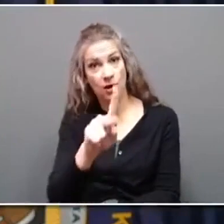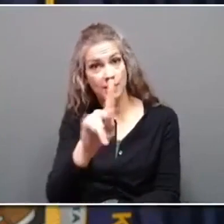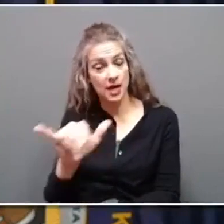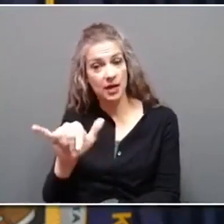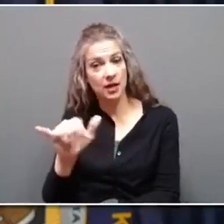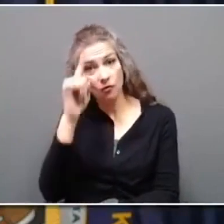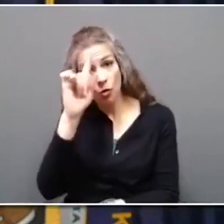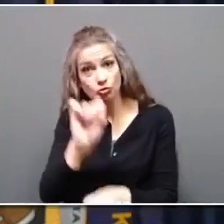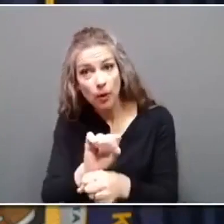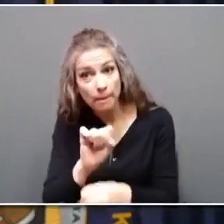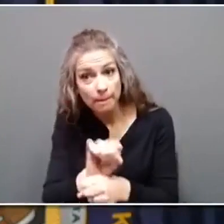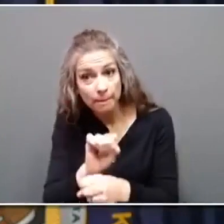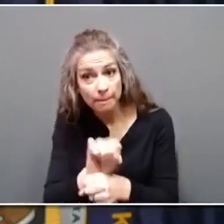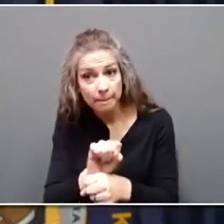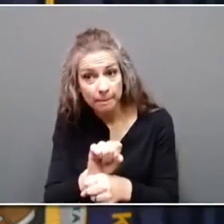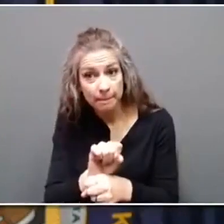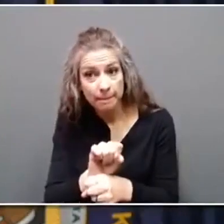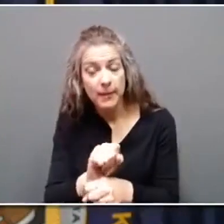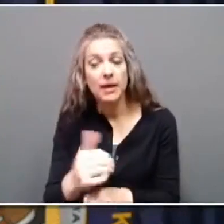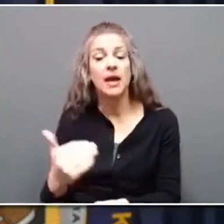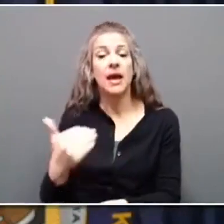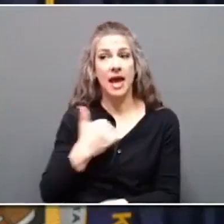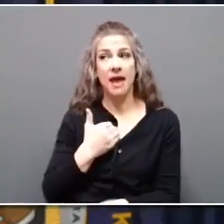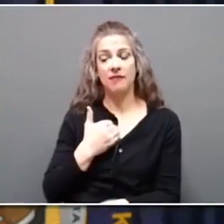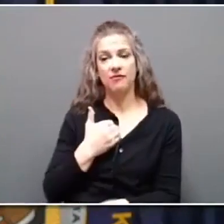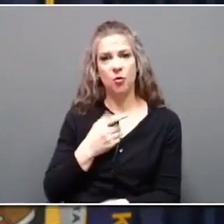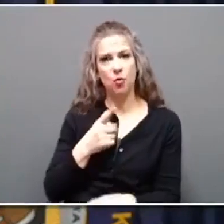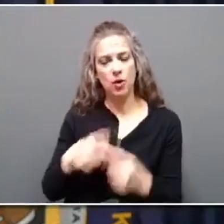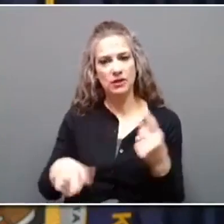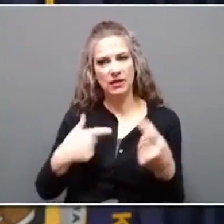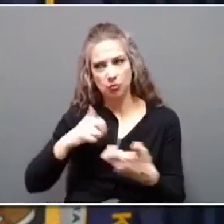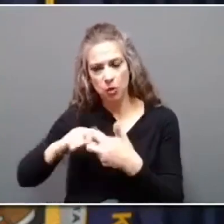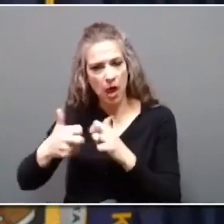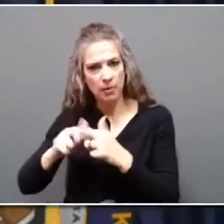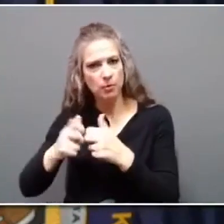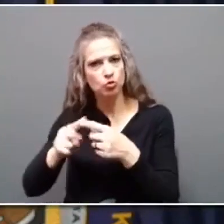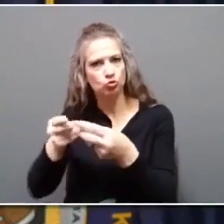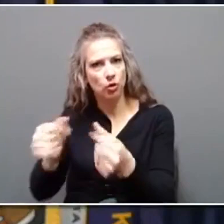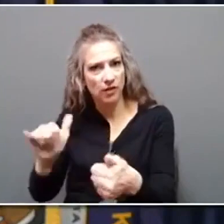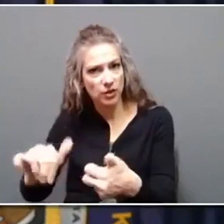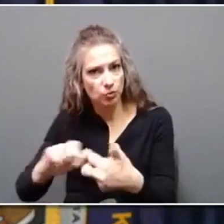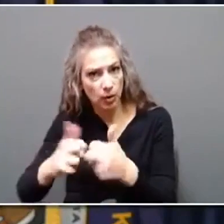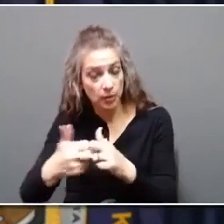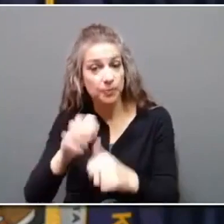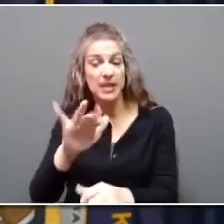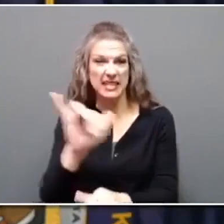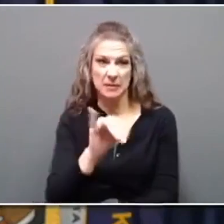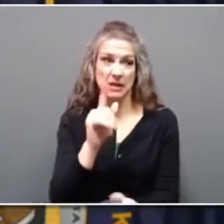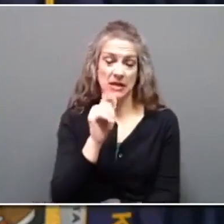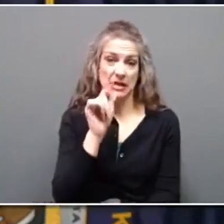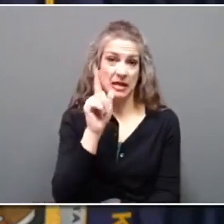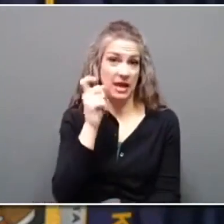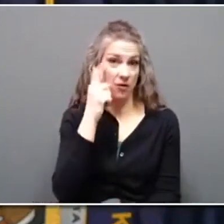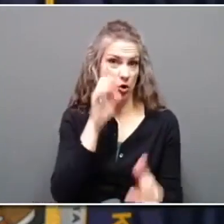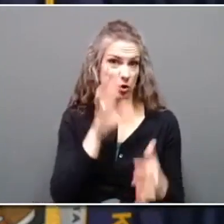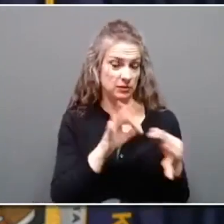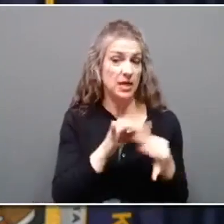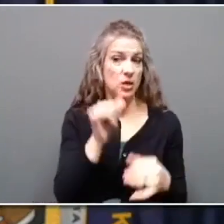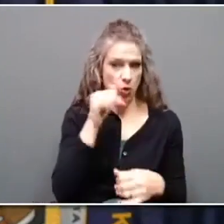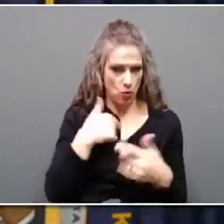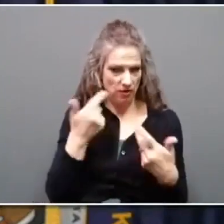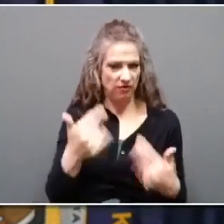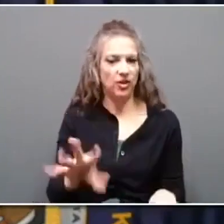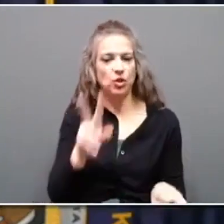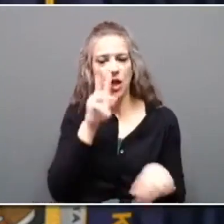and tackle these problematic sites. And as the governor said yesterday, we were able to tour that site in Johnson